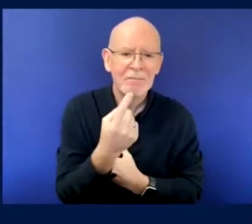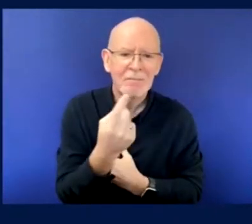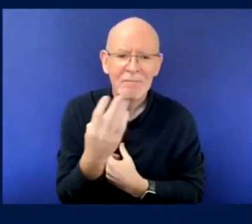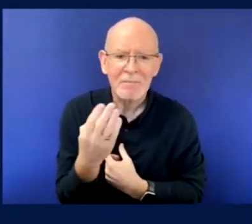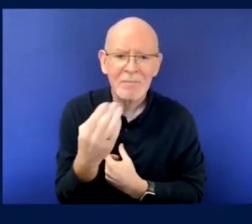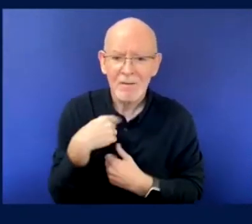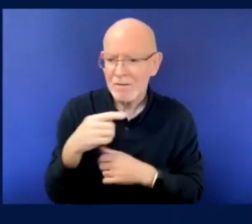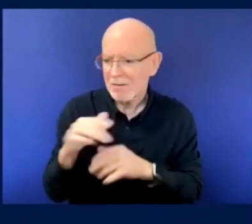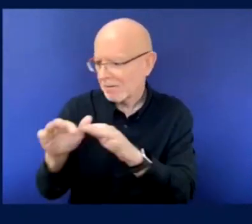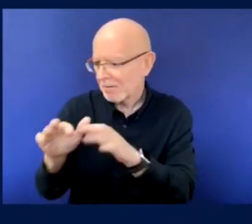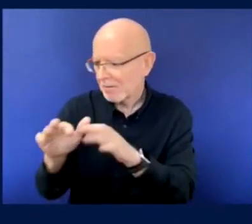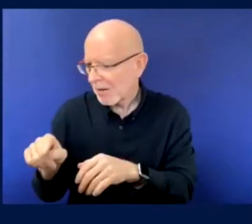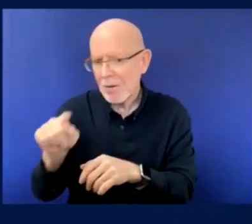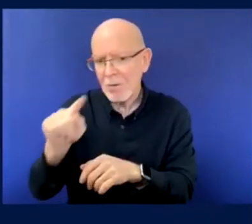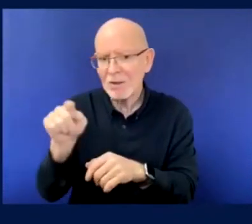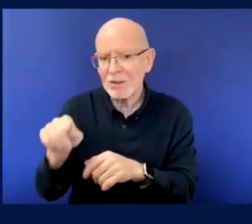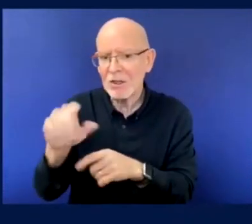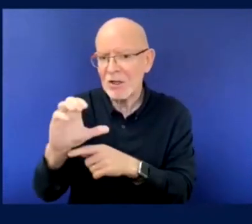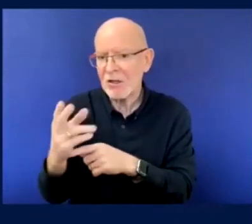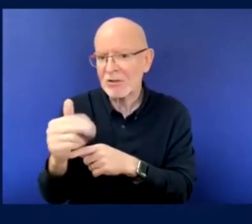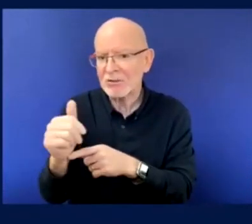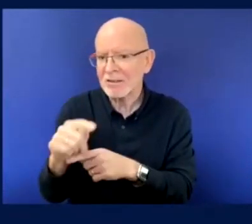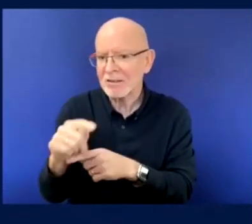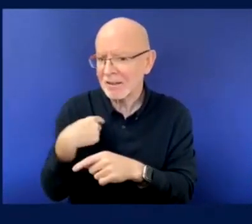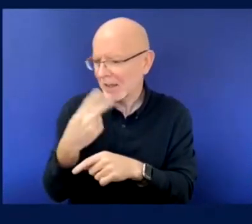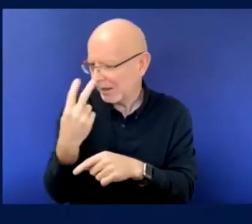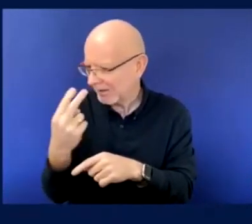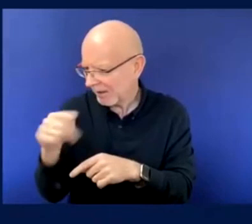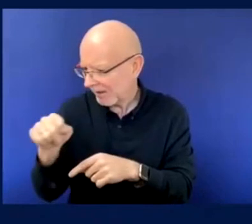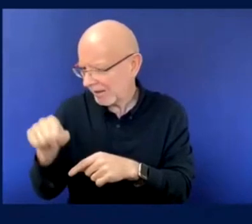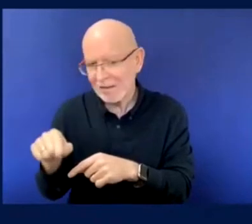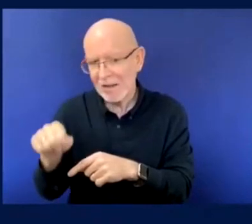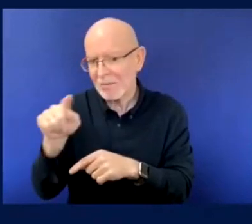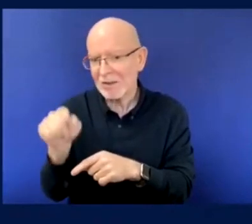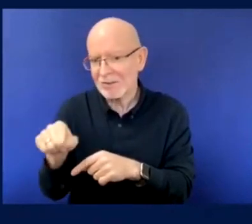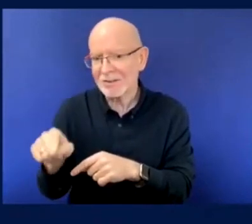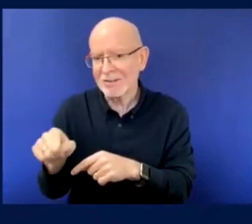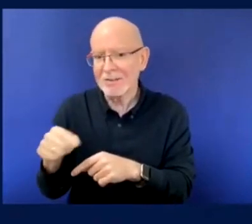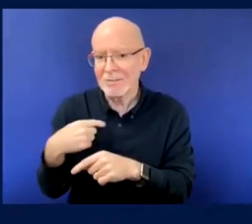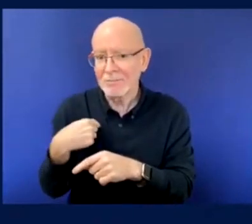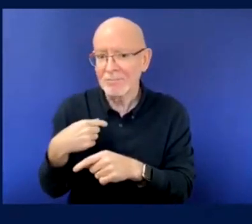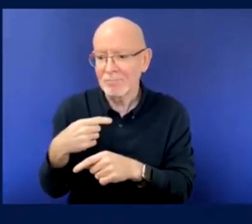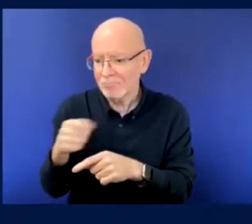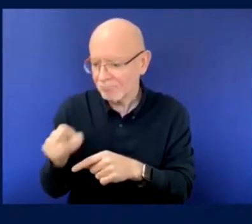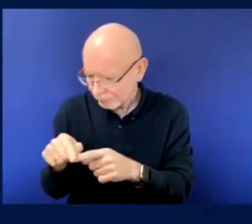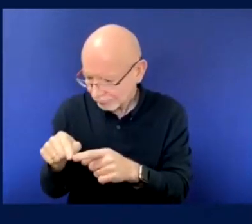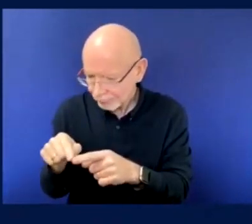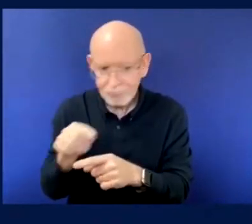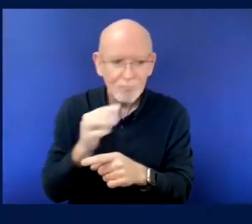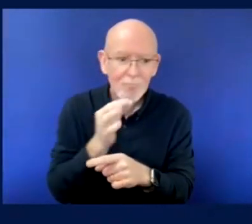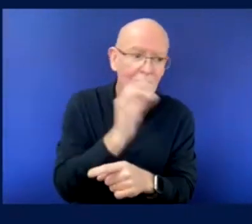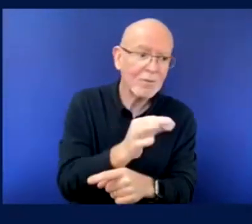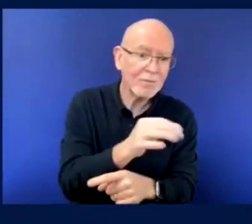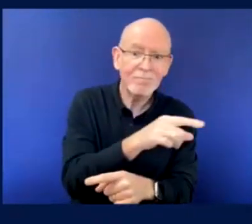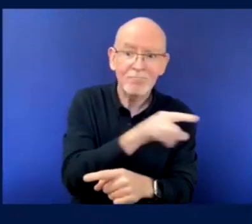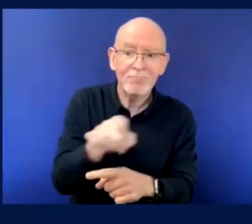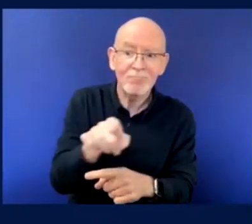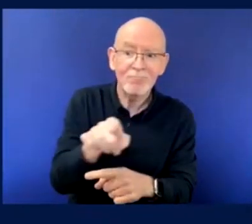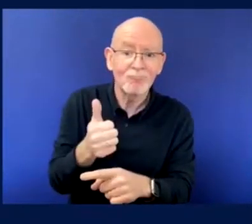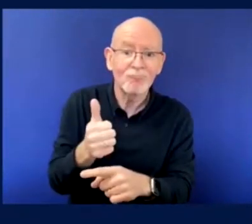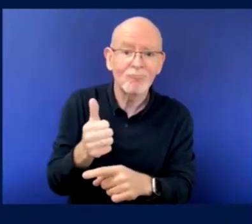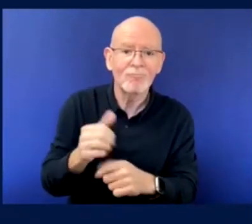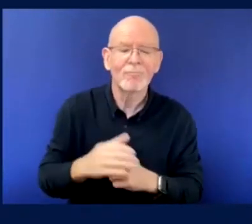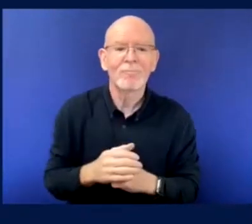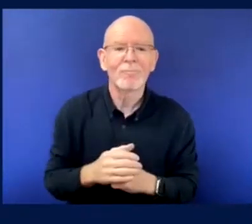So my experience is being told to John and so on and so on. Um, how much does that place, uh, uh, in importance